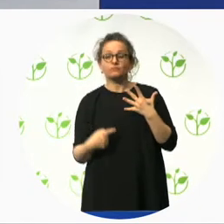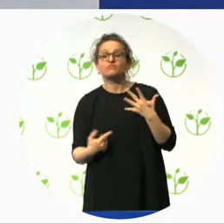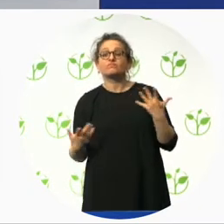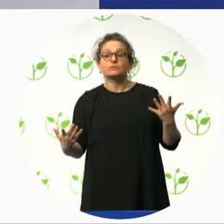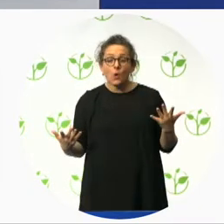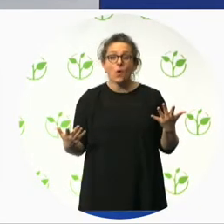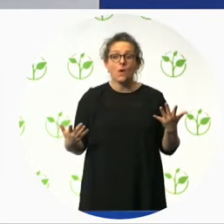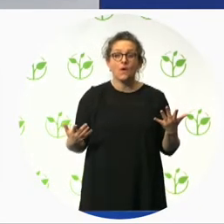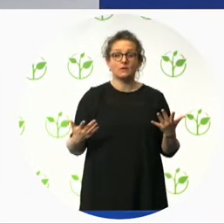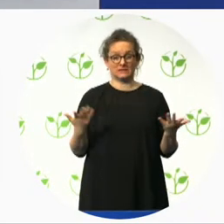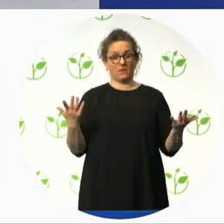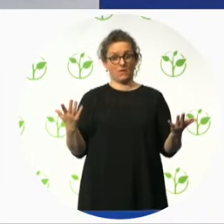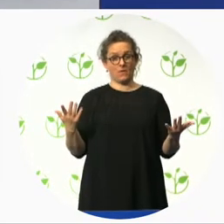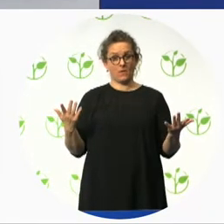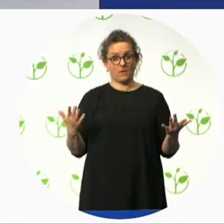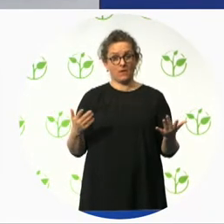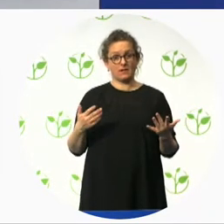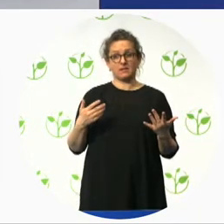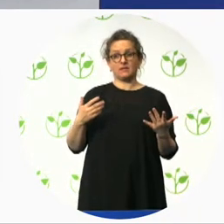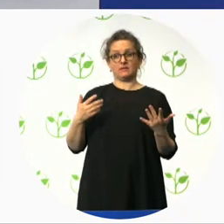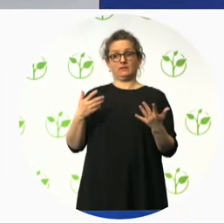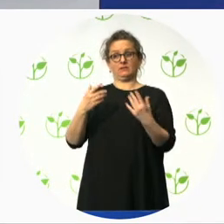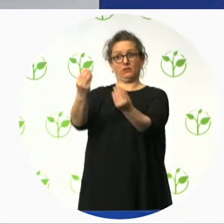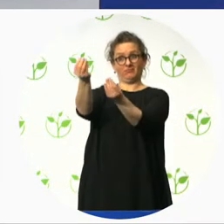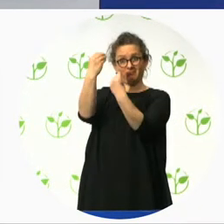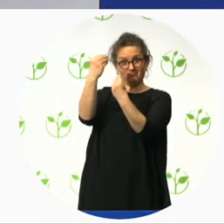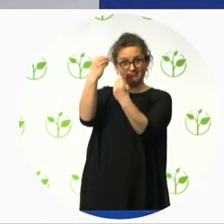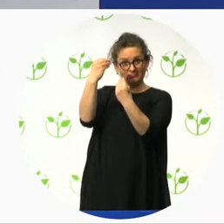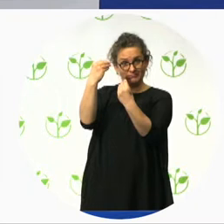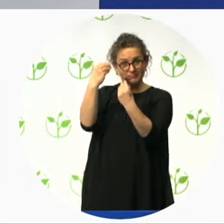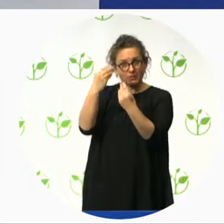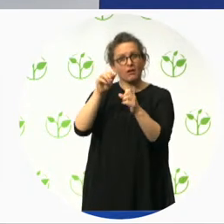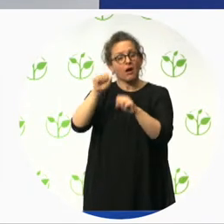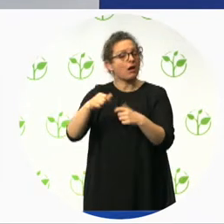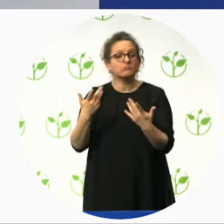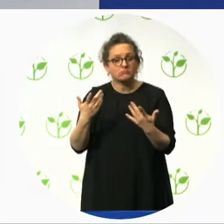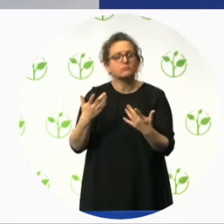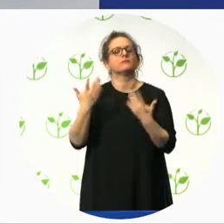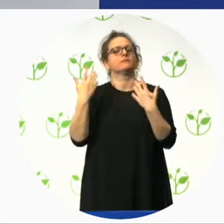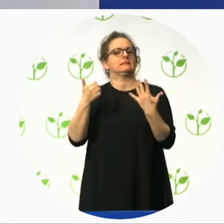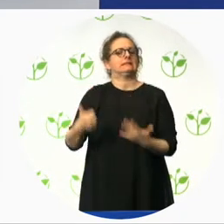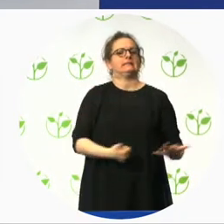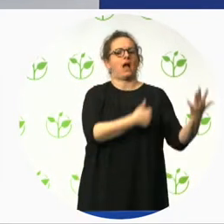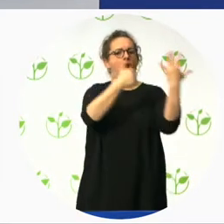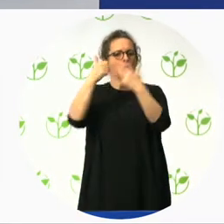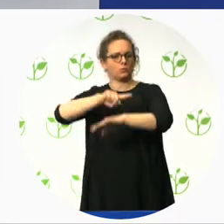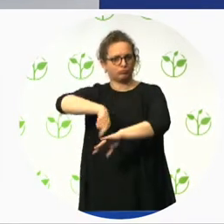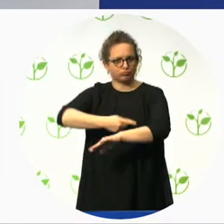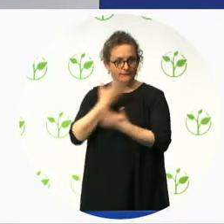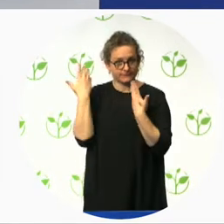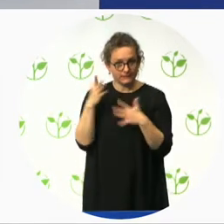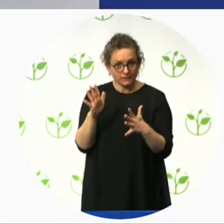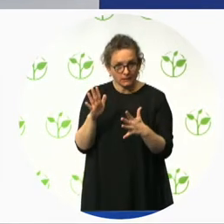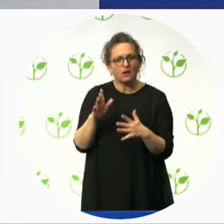for practitioners in Ontario, it is open to anyone interested in furthering their understanding of the practical implementation of accessible public